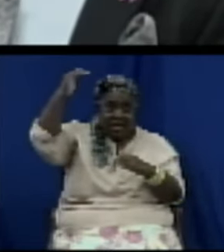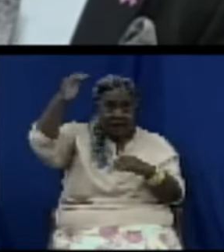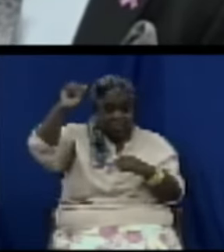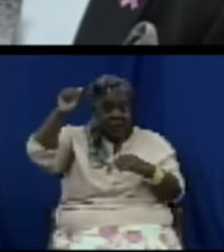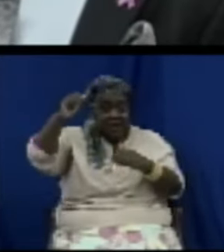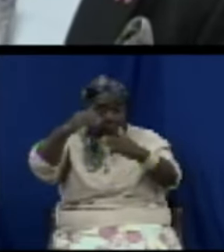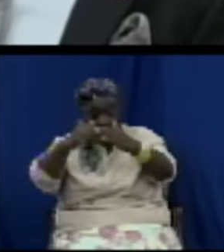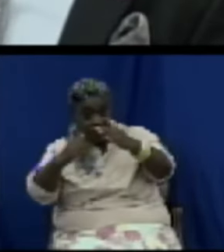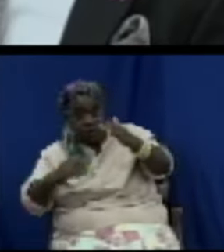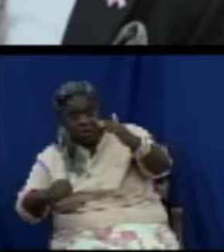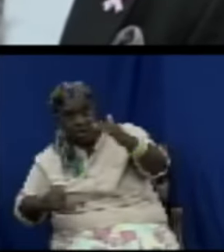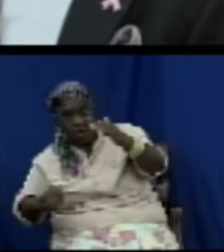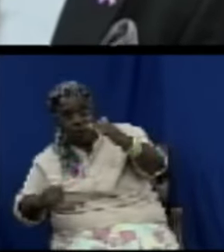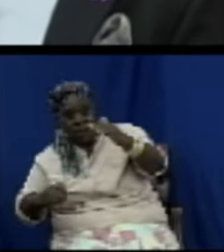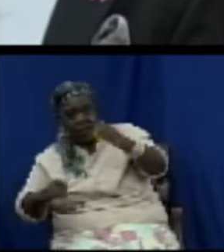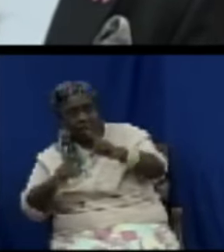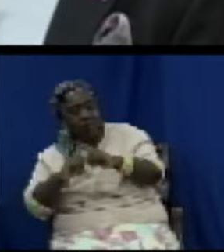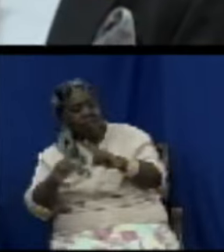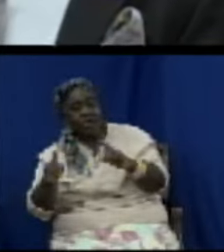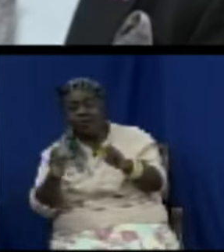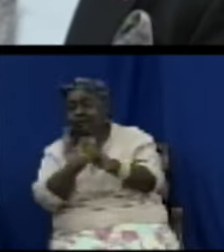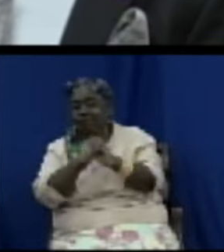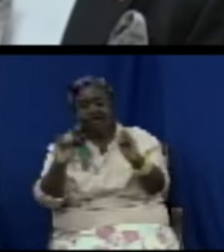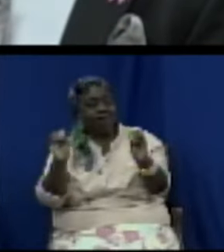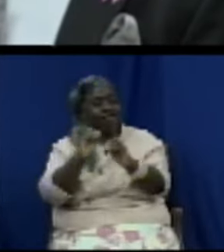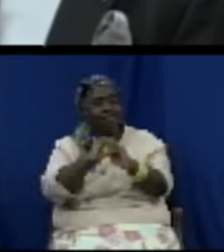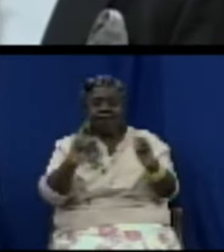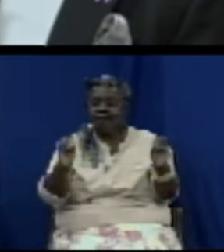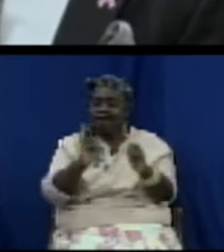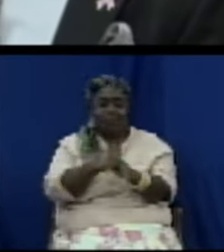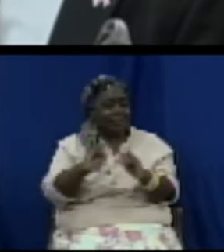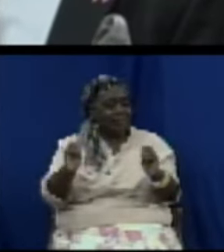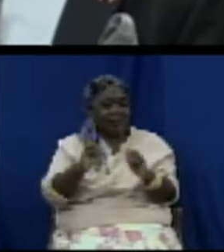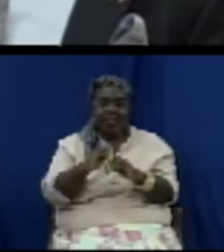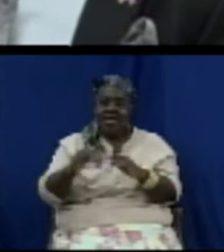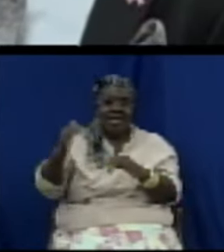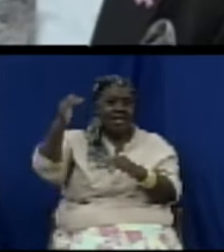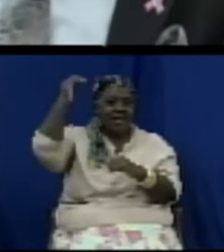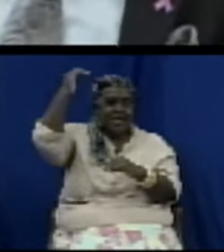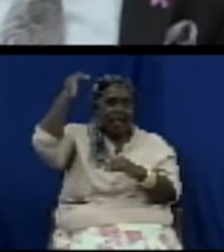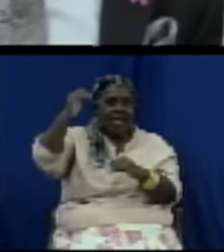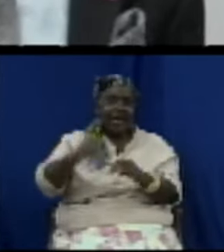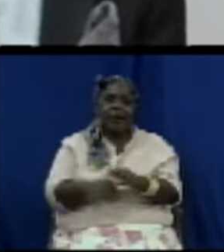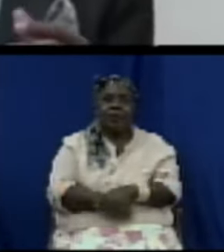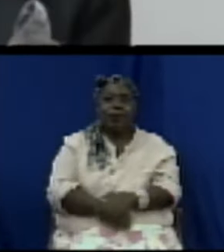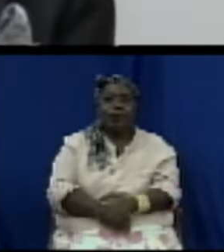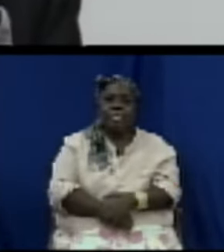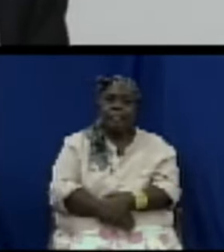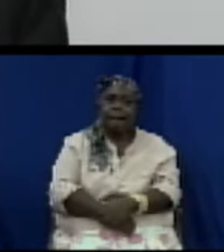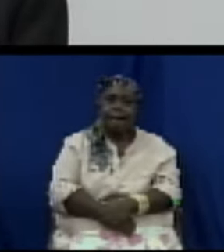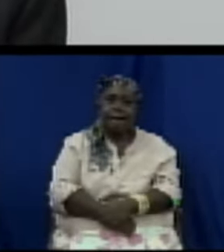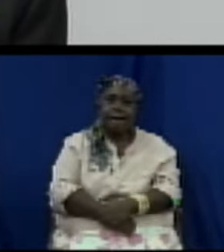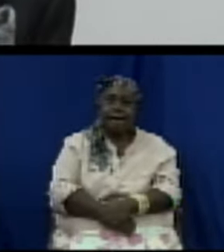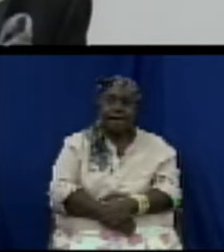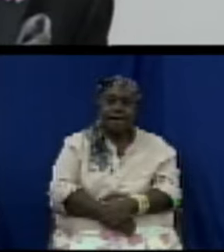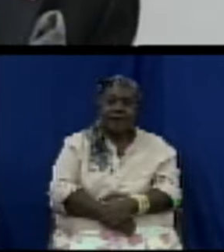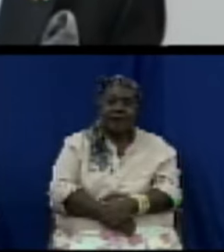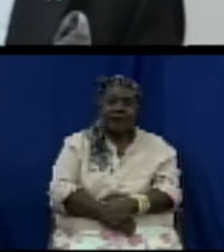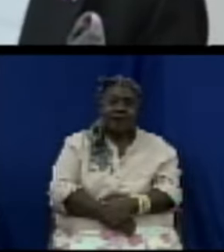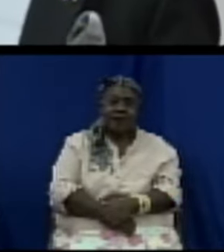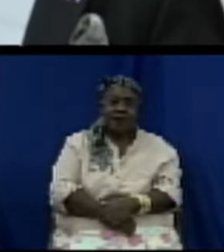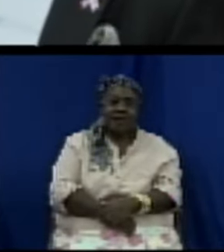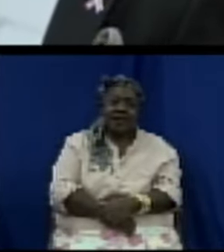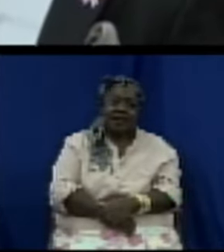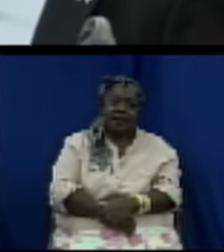price of the goods it changes almost with every shipment because there's so much problems with